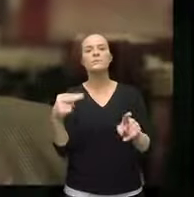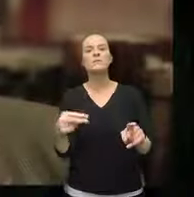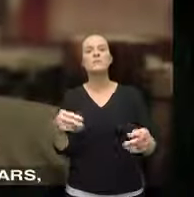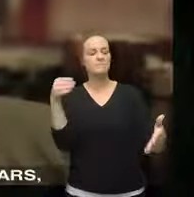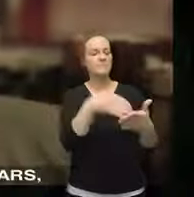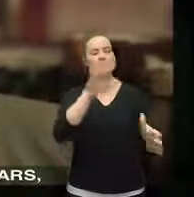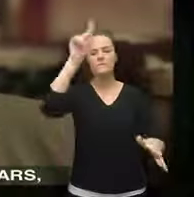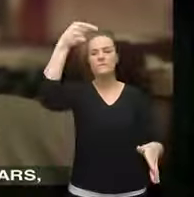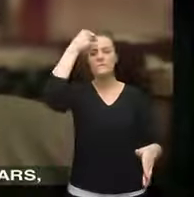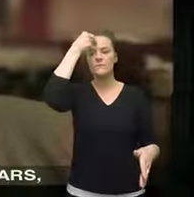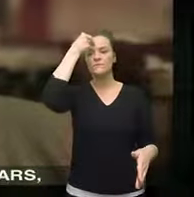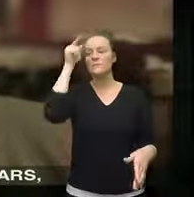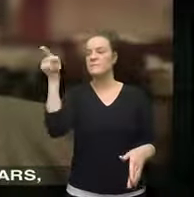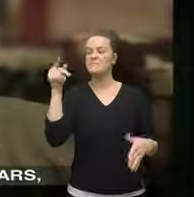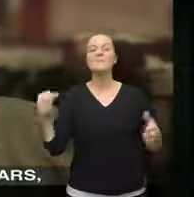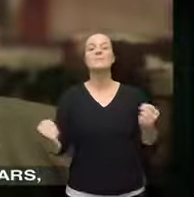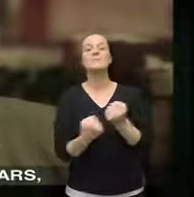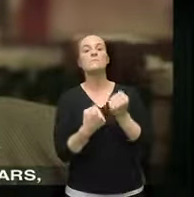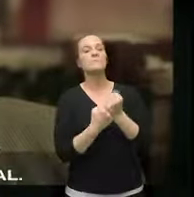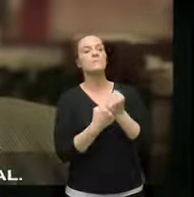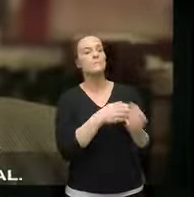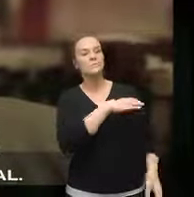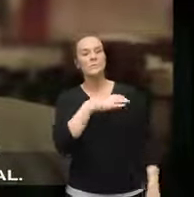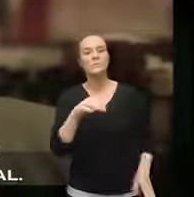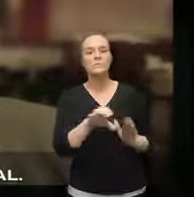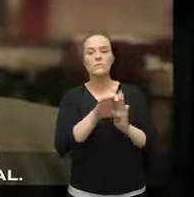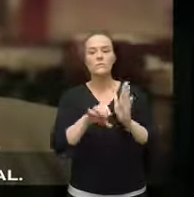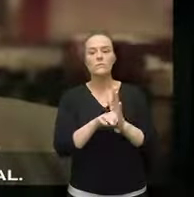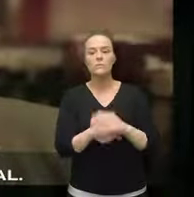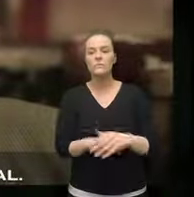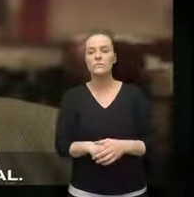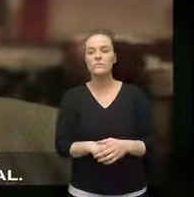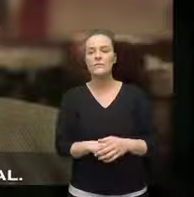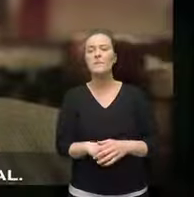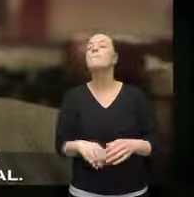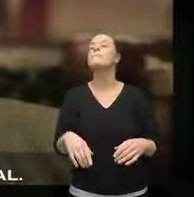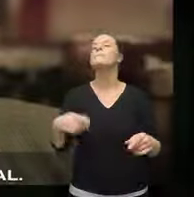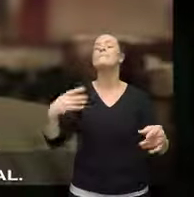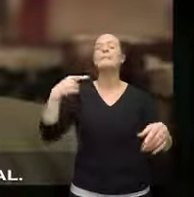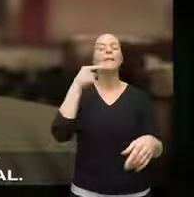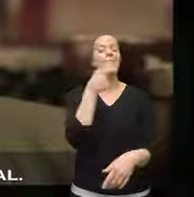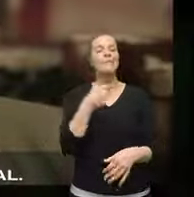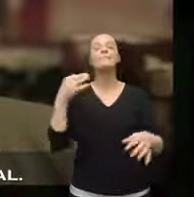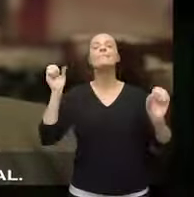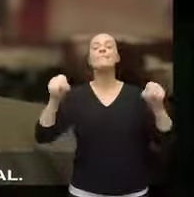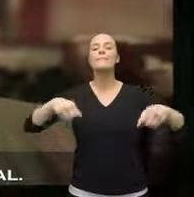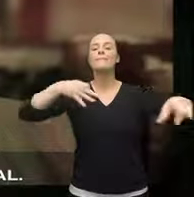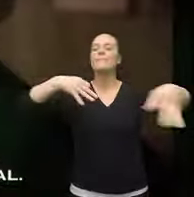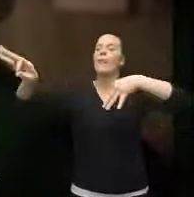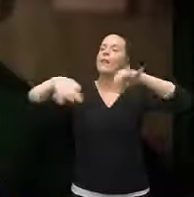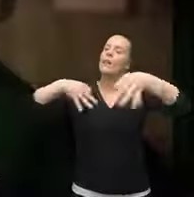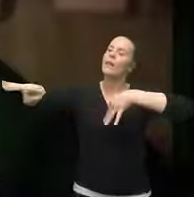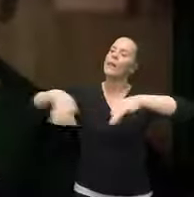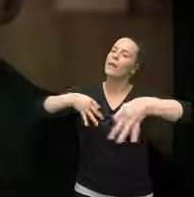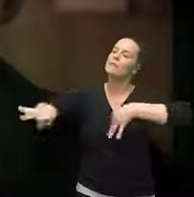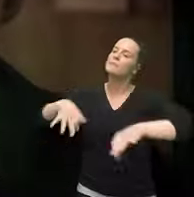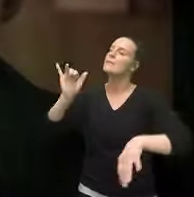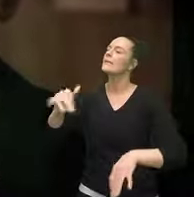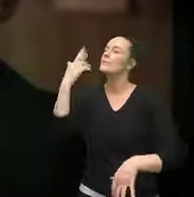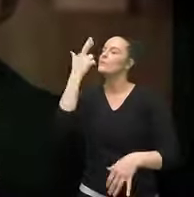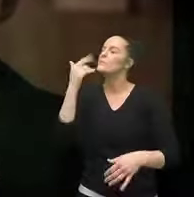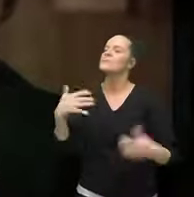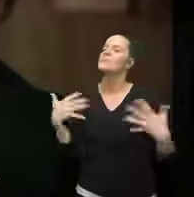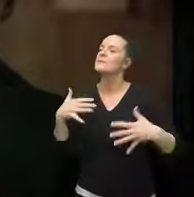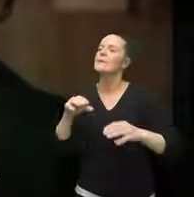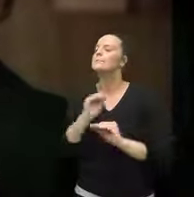constitution not only to calm those fears but to explain the way in which they were unreal remember